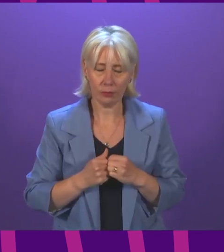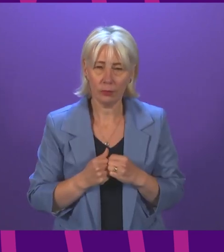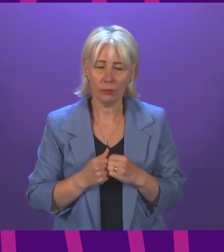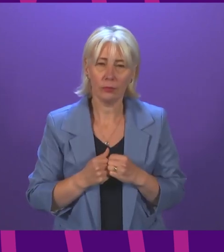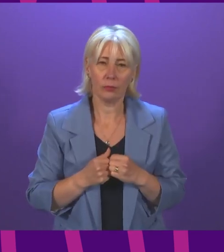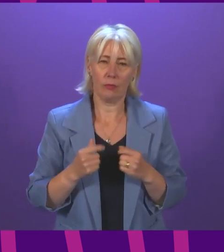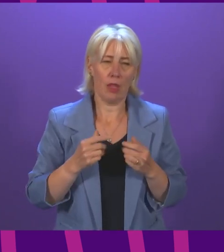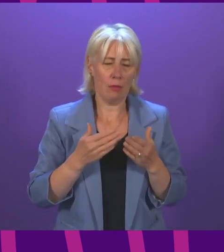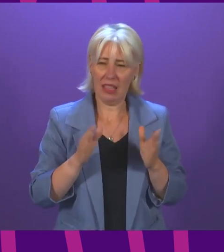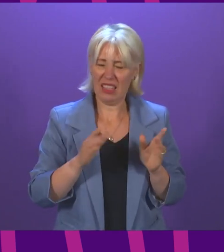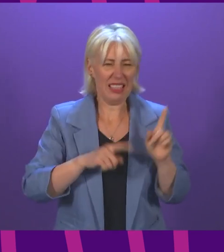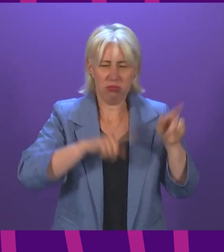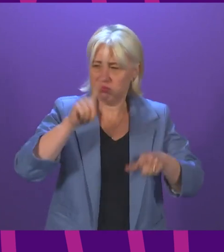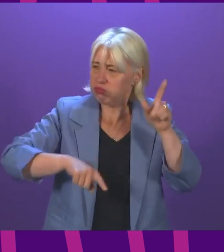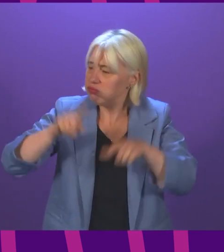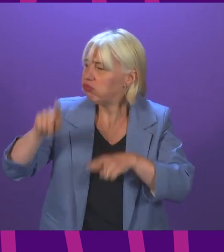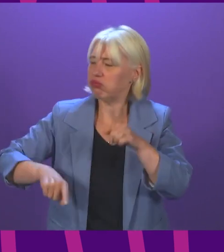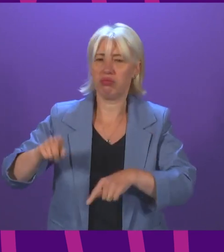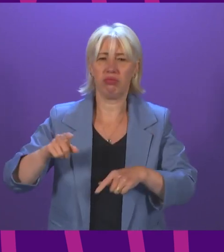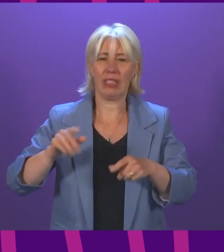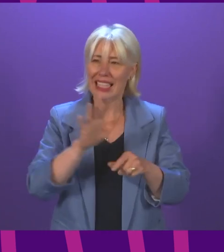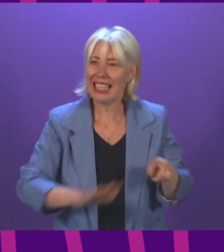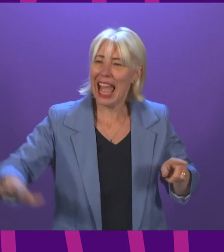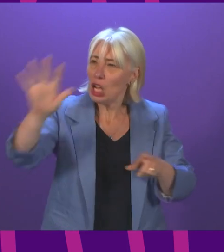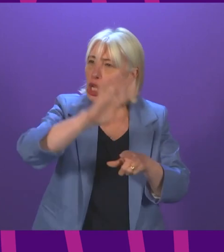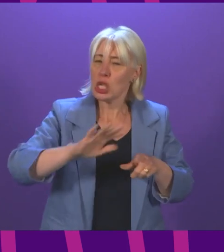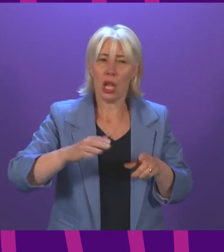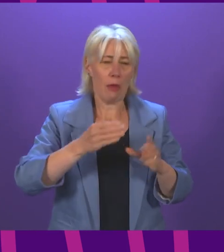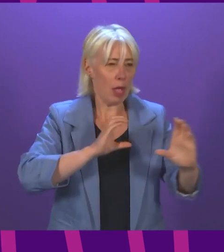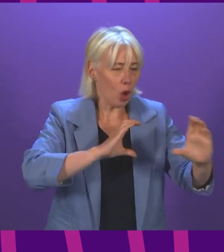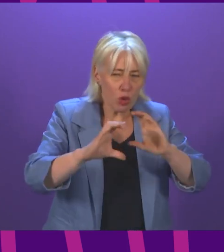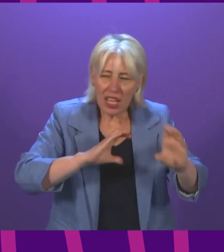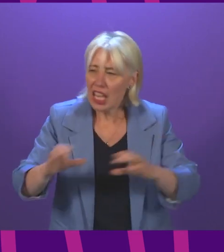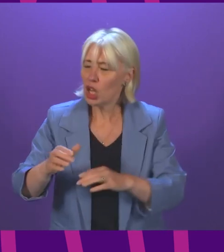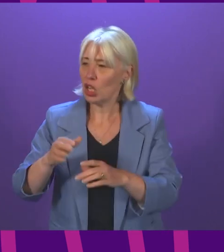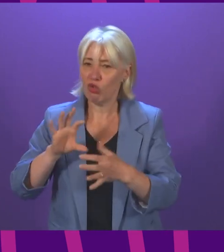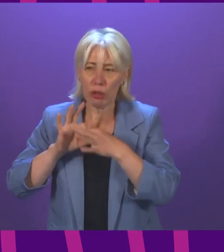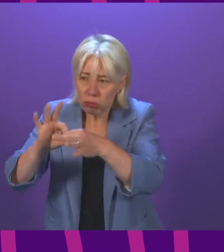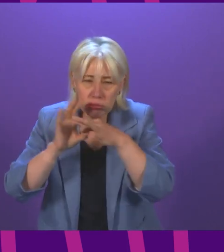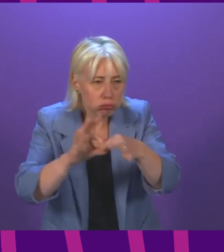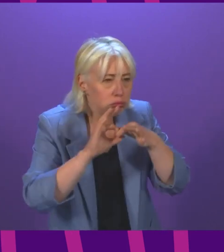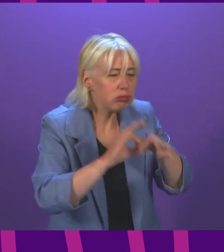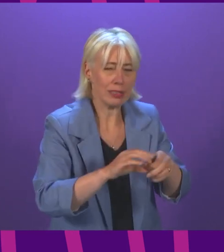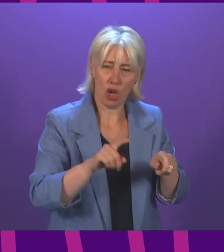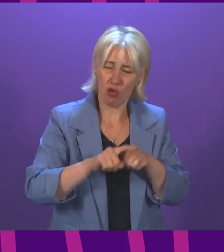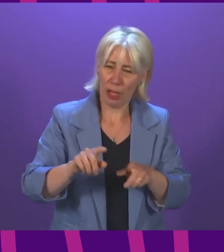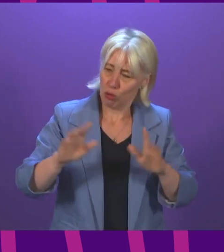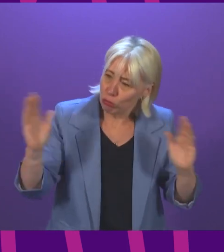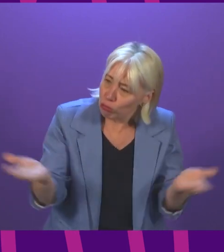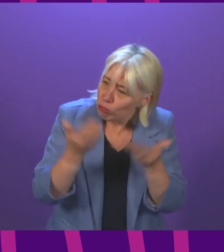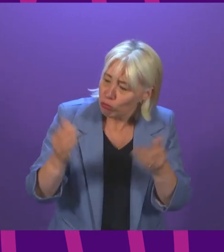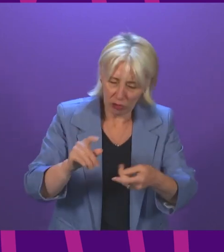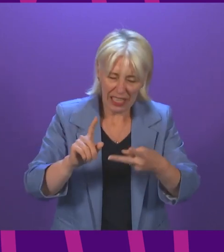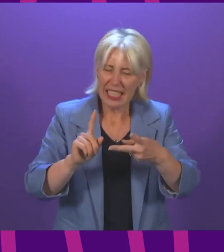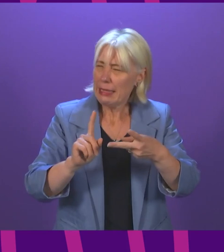range of national activity as well as a range of targeted communications and engagement to encourage people who have not had their second dose for any